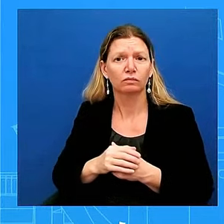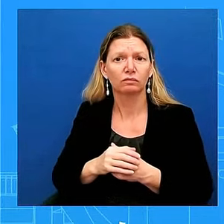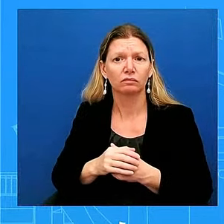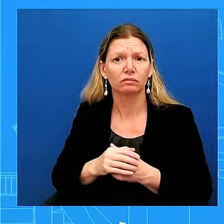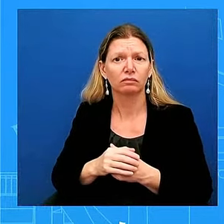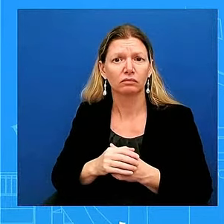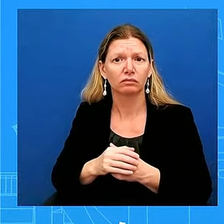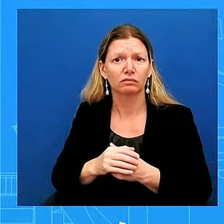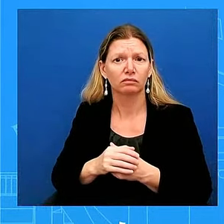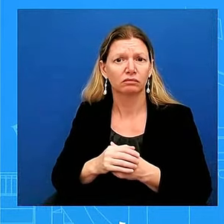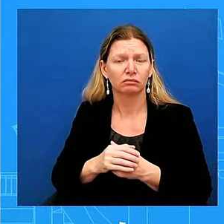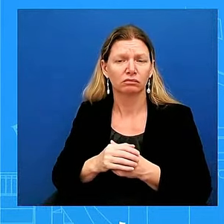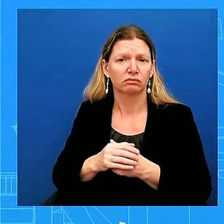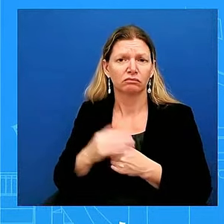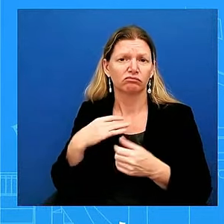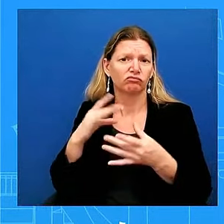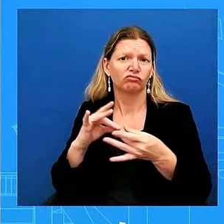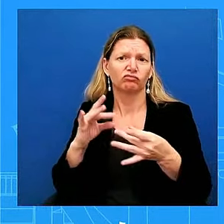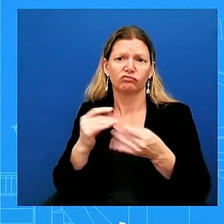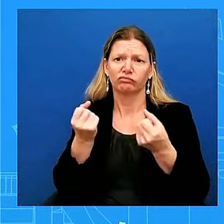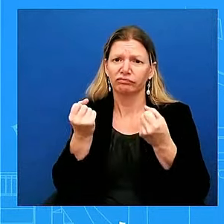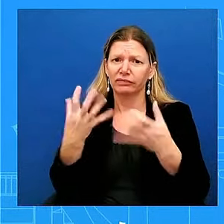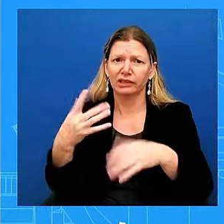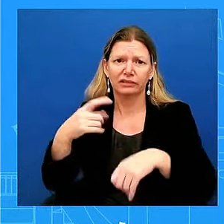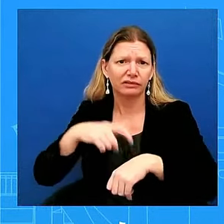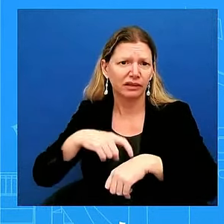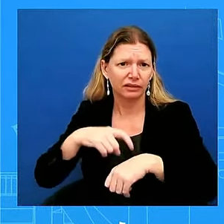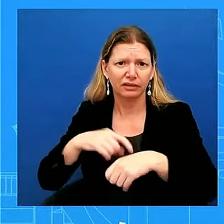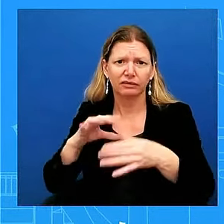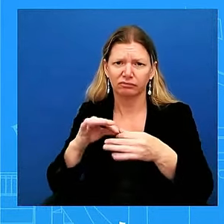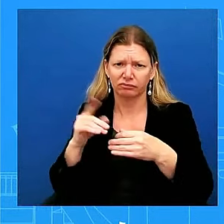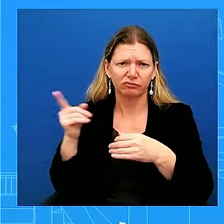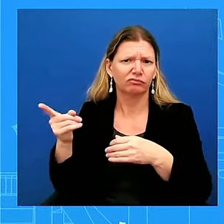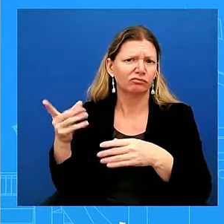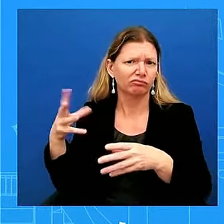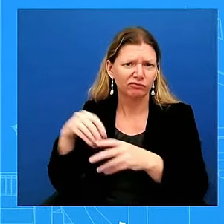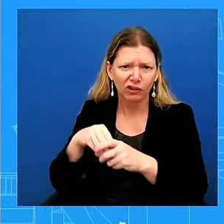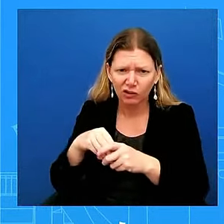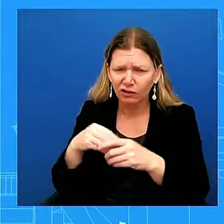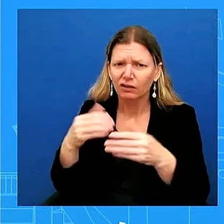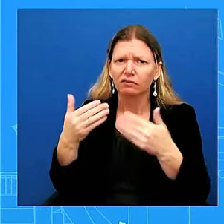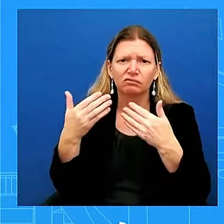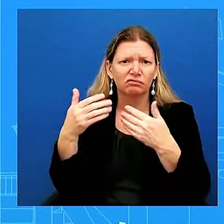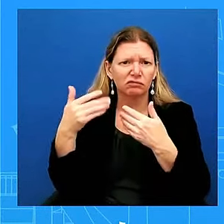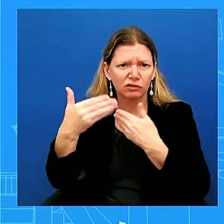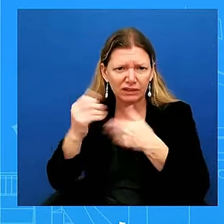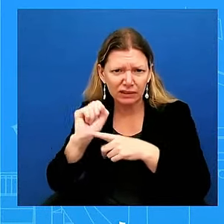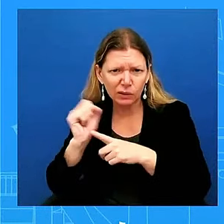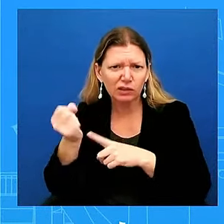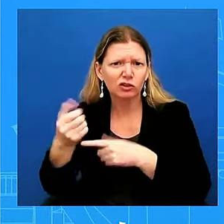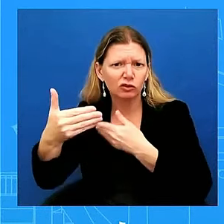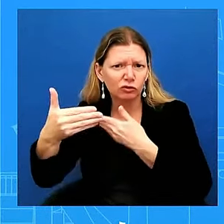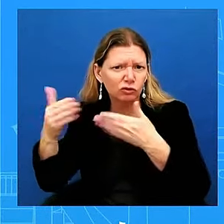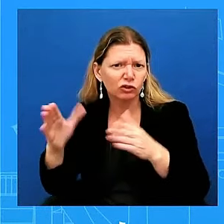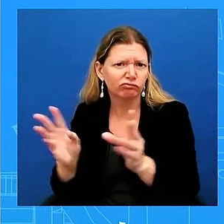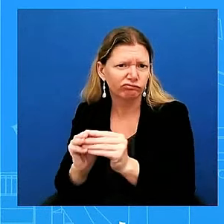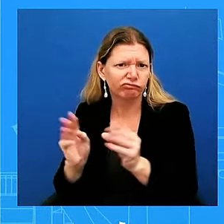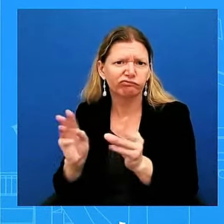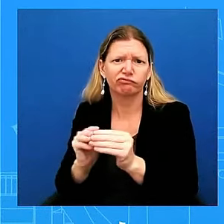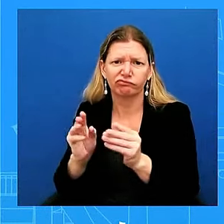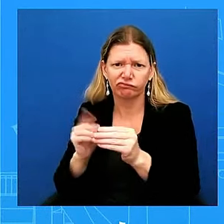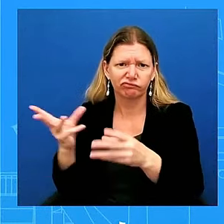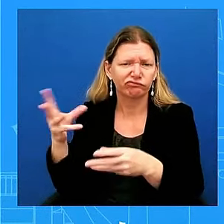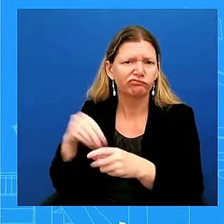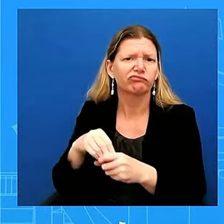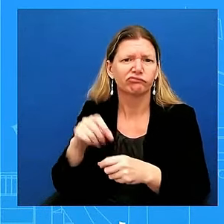you just said, has called in when it's come to really important, critical national security issues. And so that has been